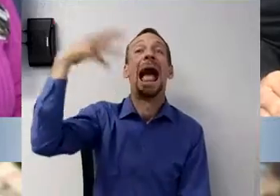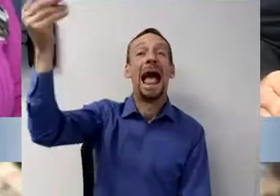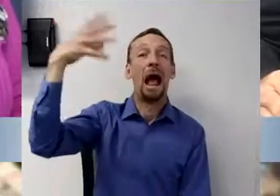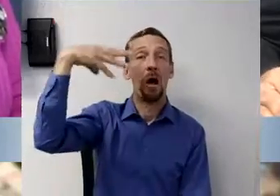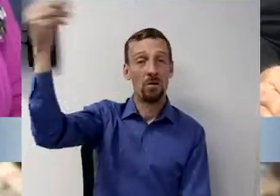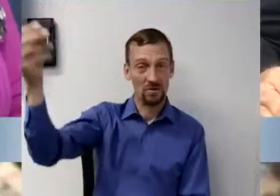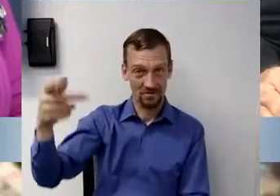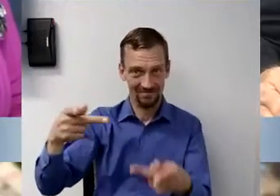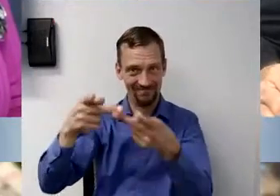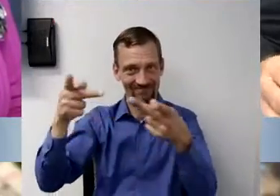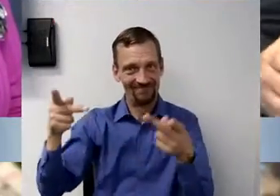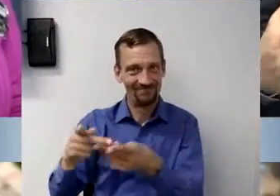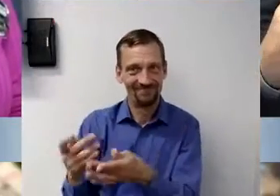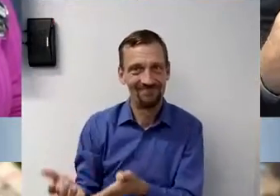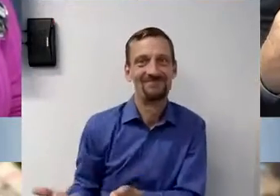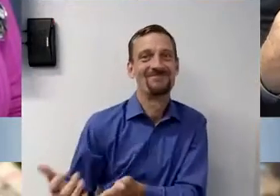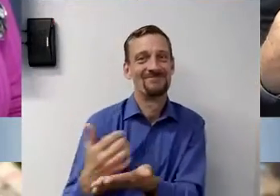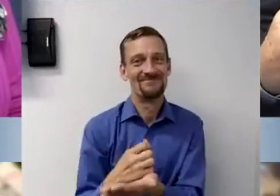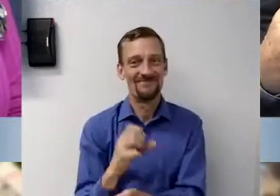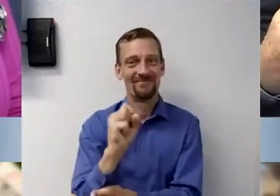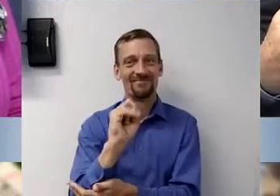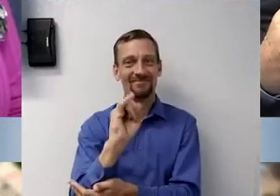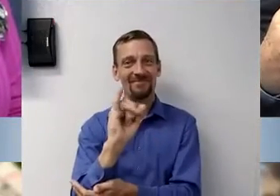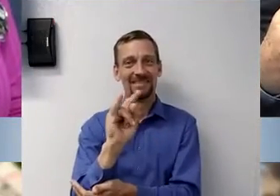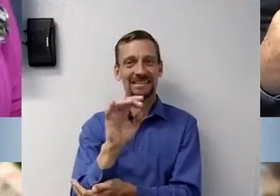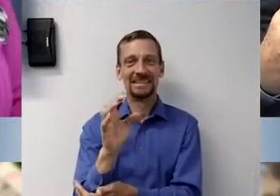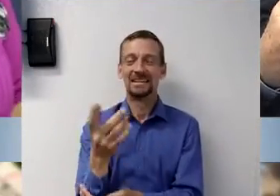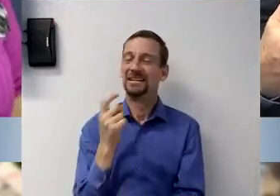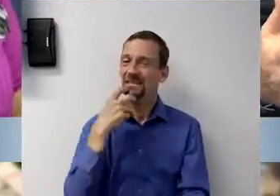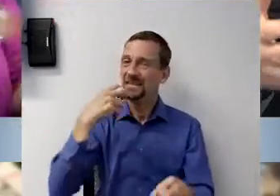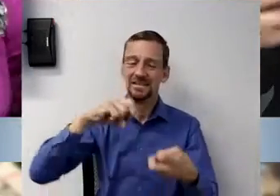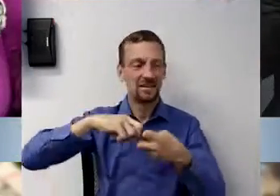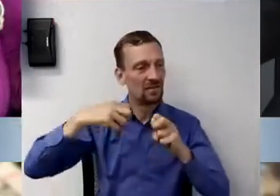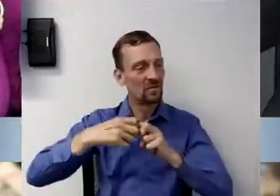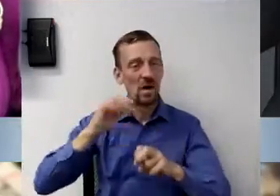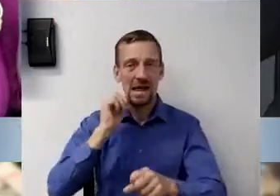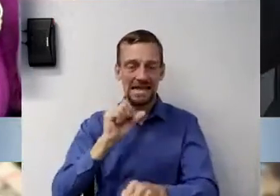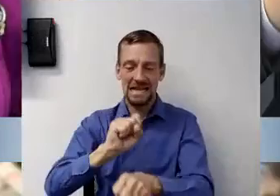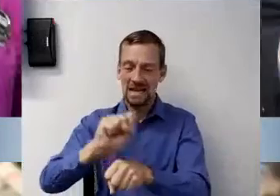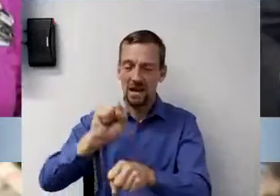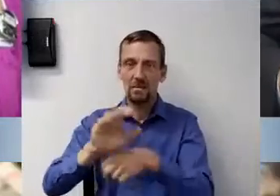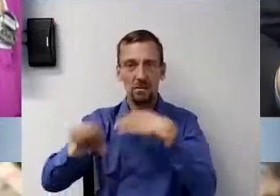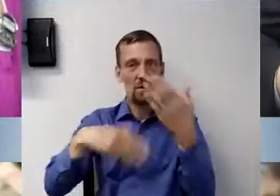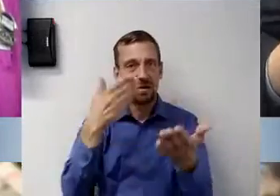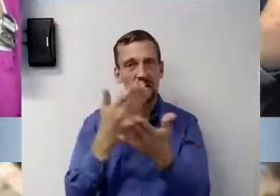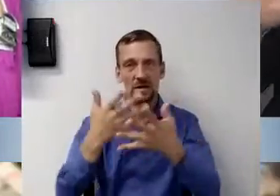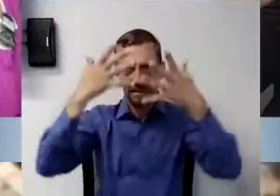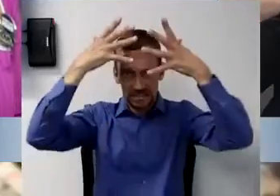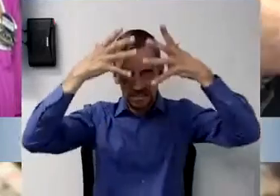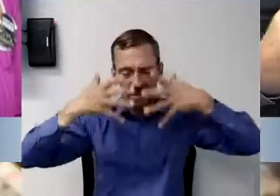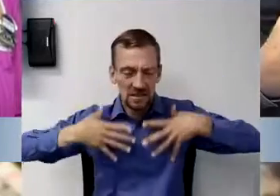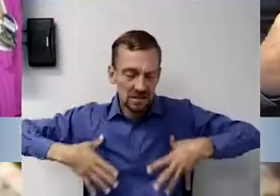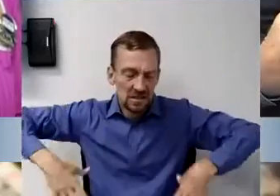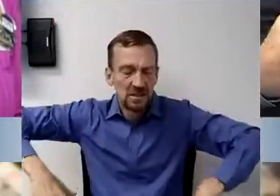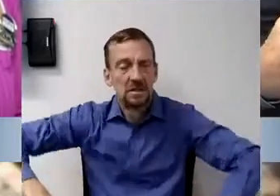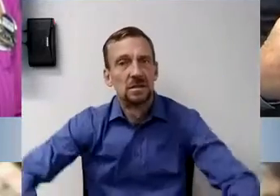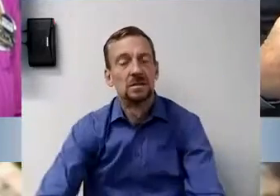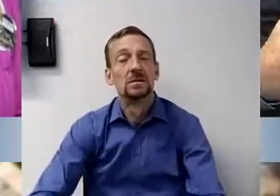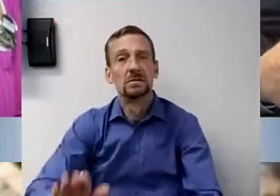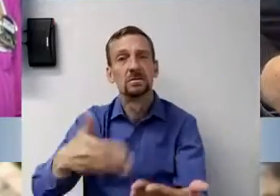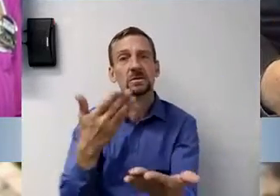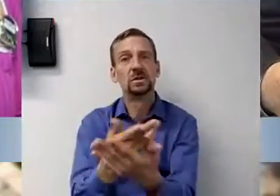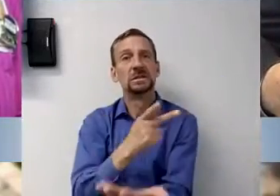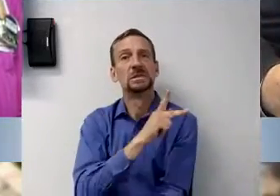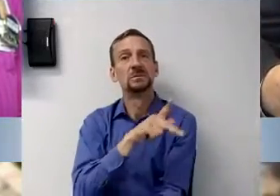collection, um, site. So, very difficult for our employees who are all donned up in all that personal